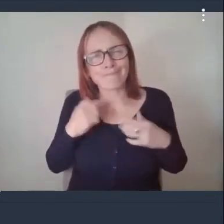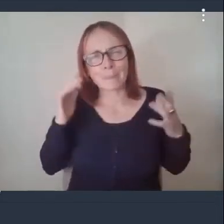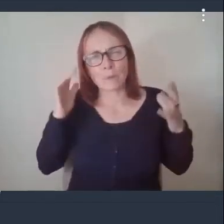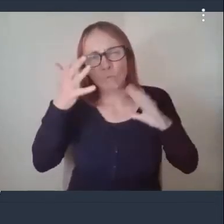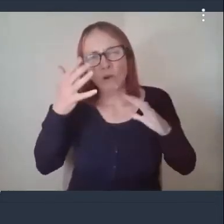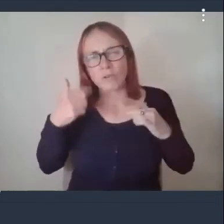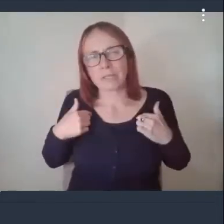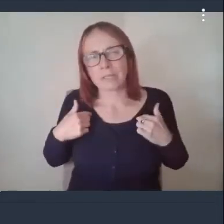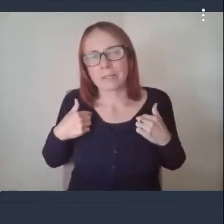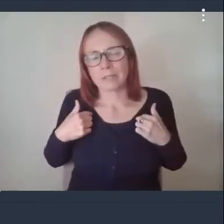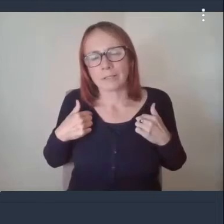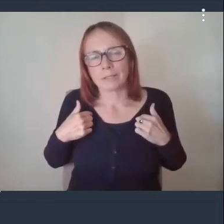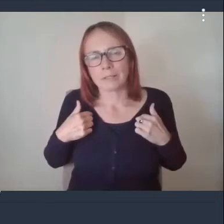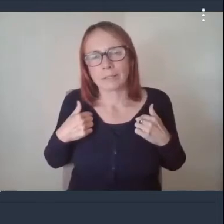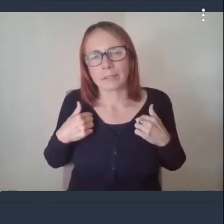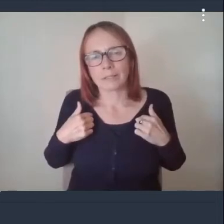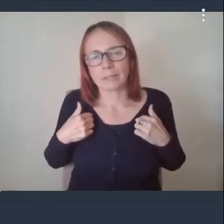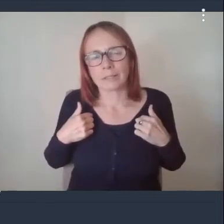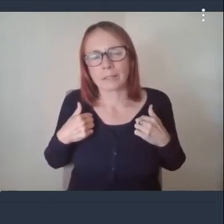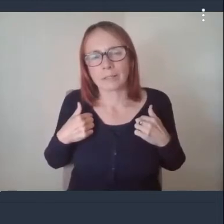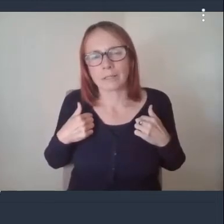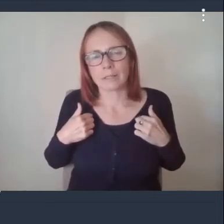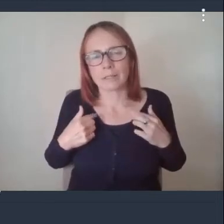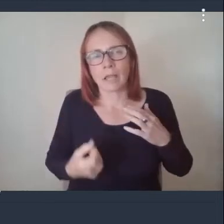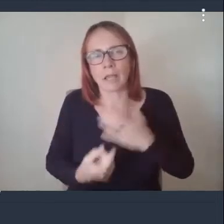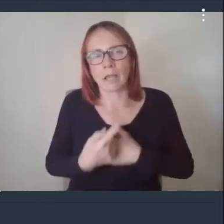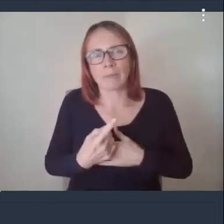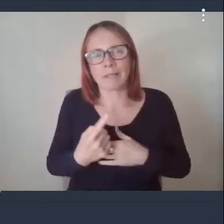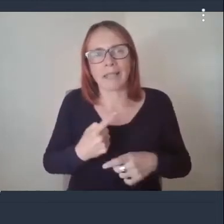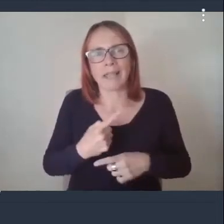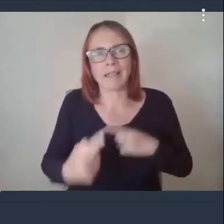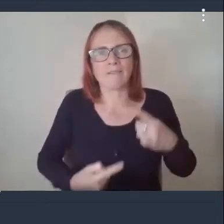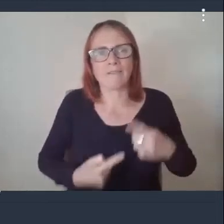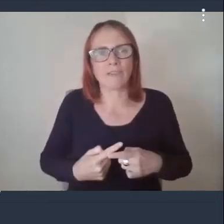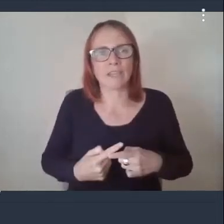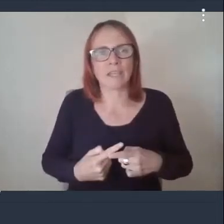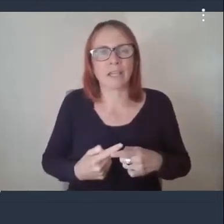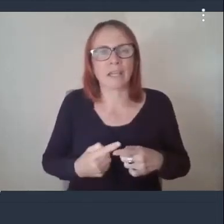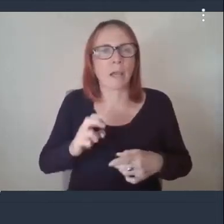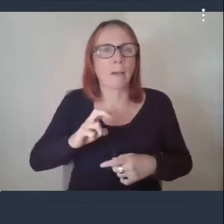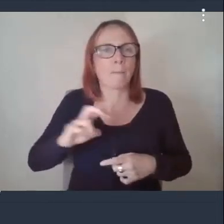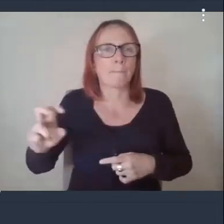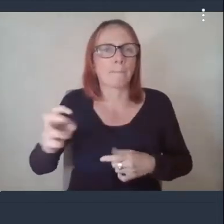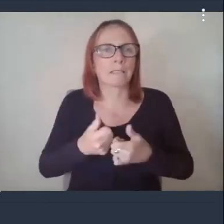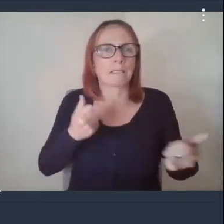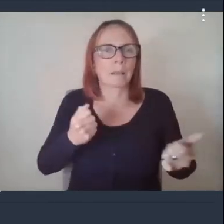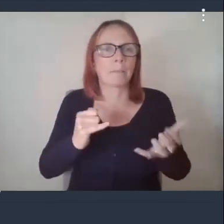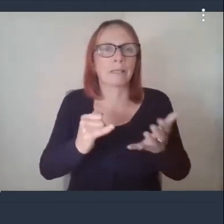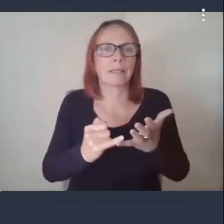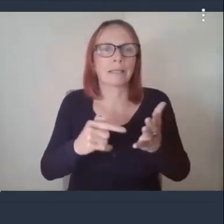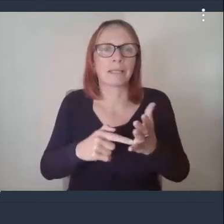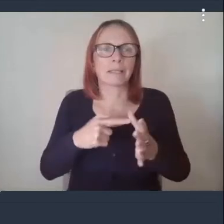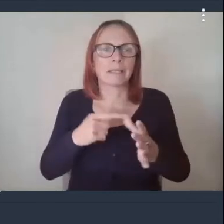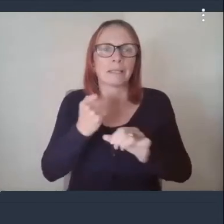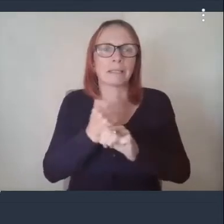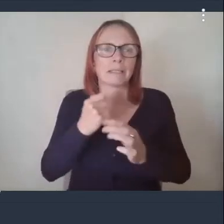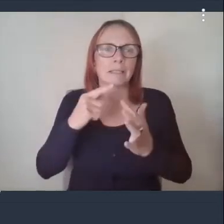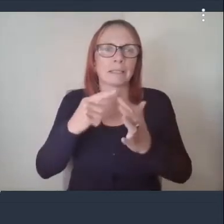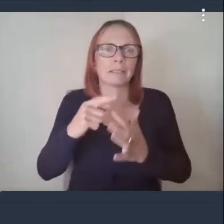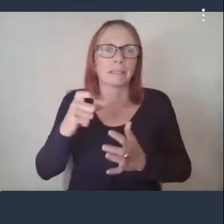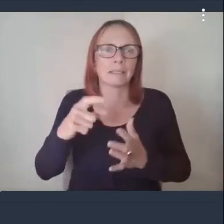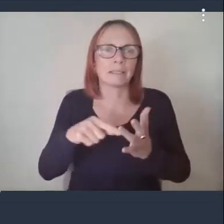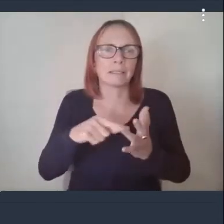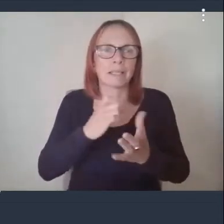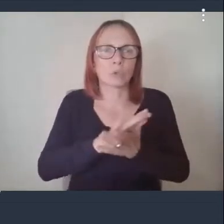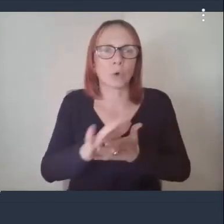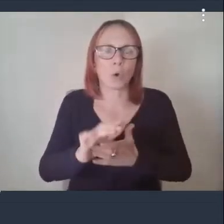uh is when we get into a situation that every year when stagecoach publish their profits uh and you see what their profits